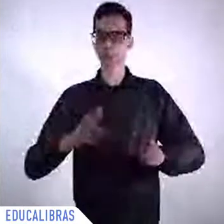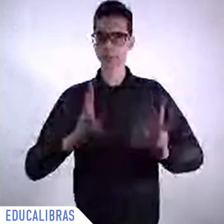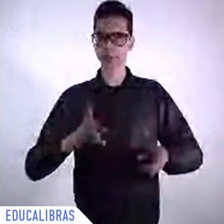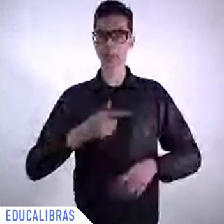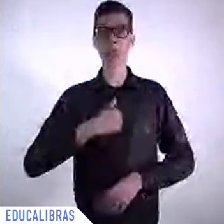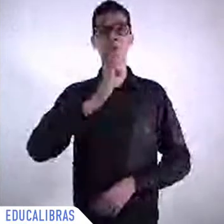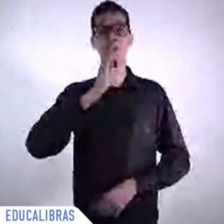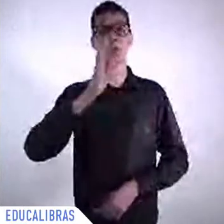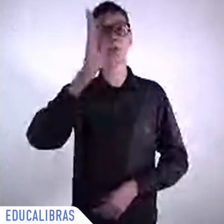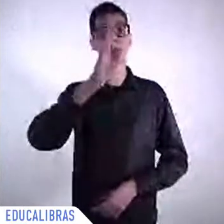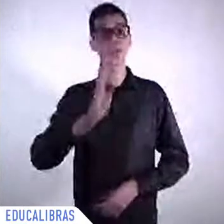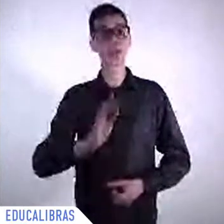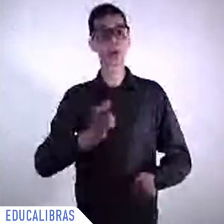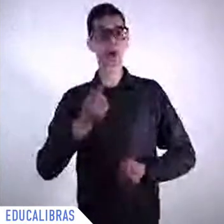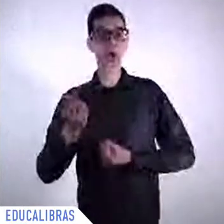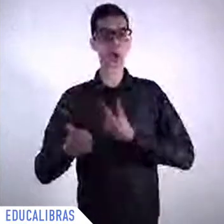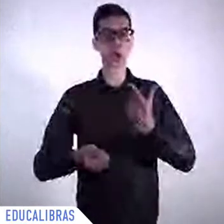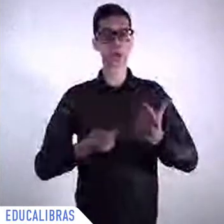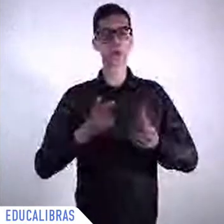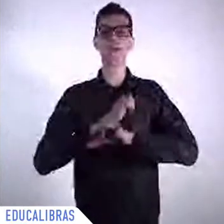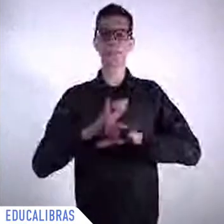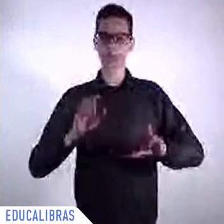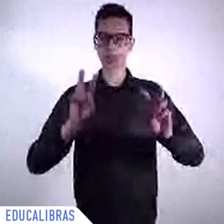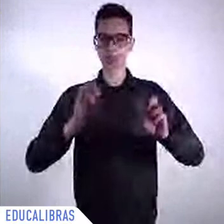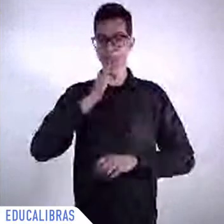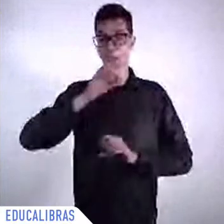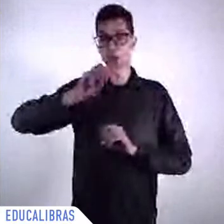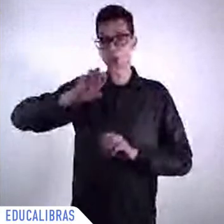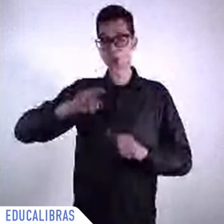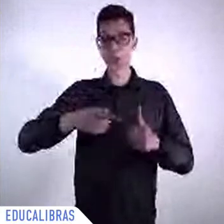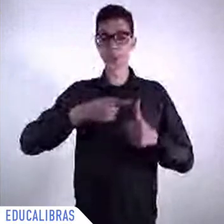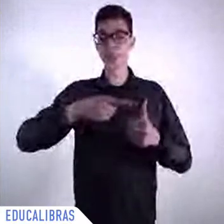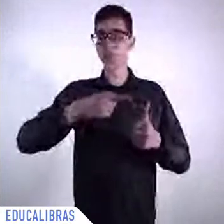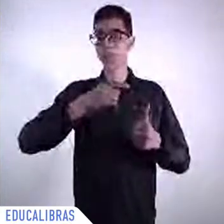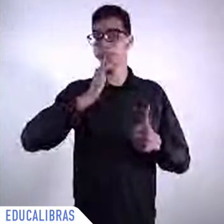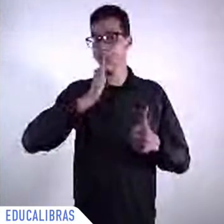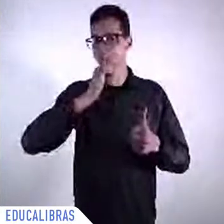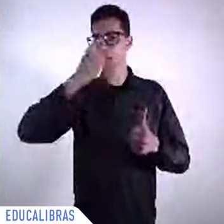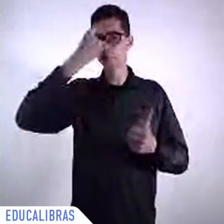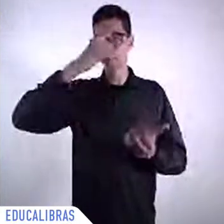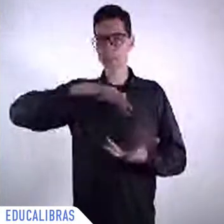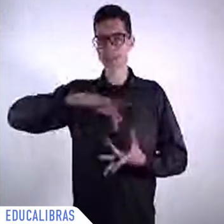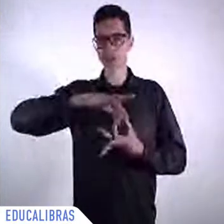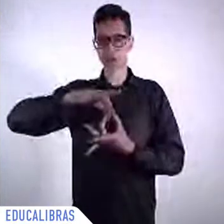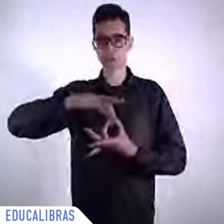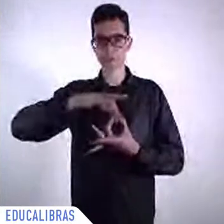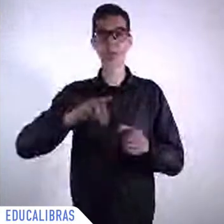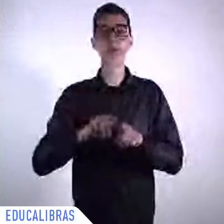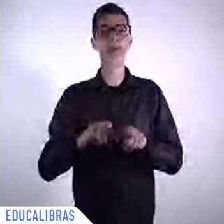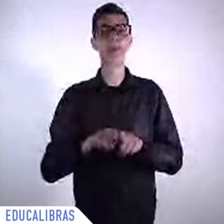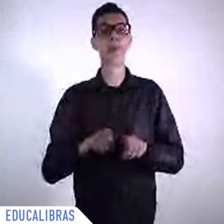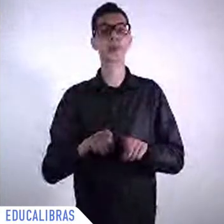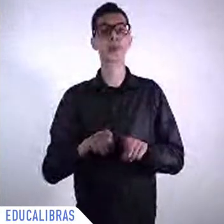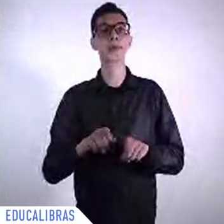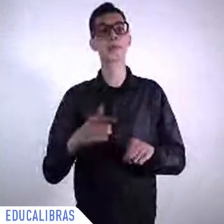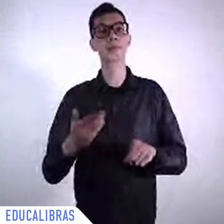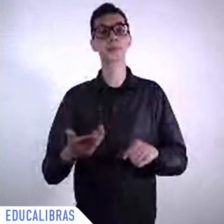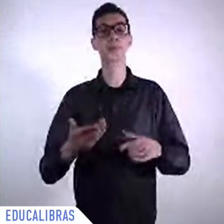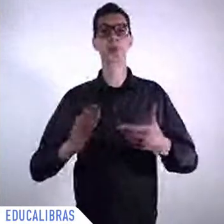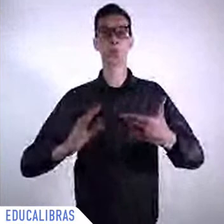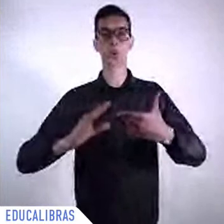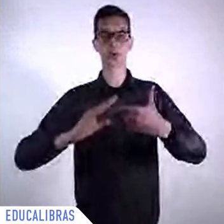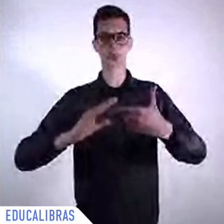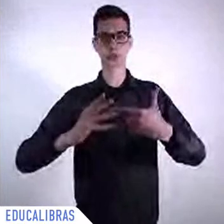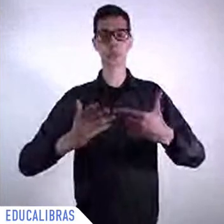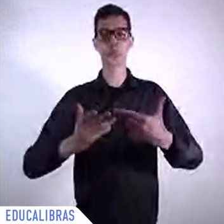within UNESCO and I would say wider is very much shaped by a Brazilian. This is about the educator